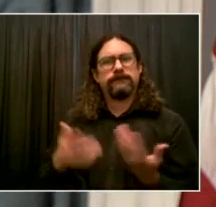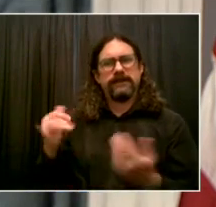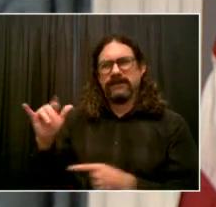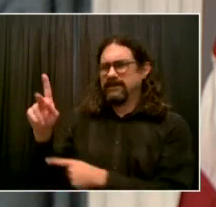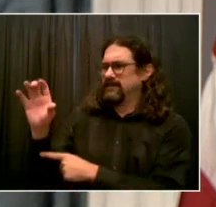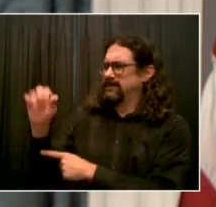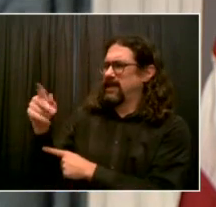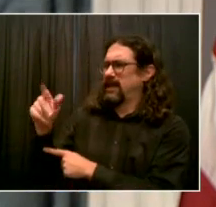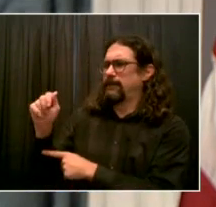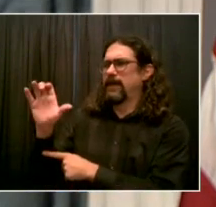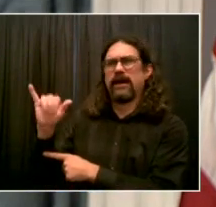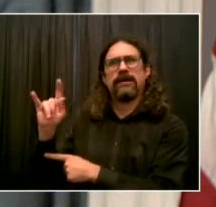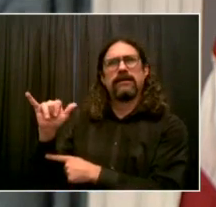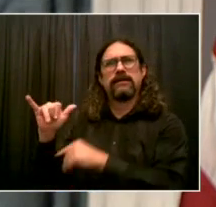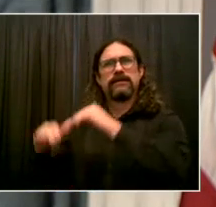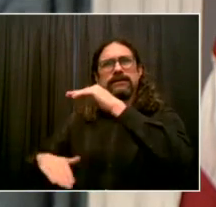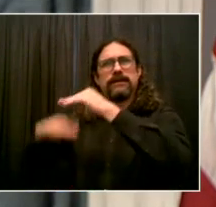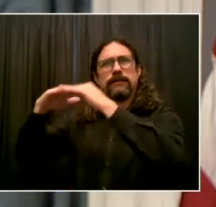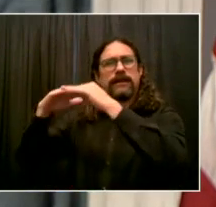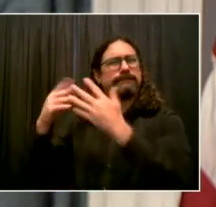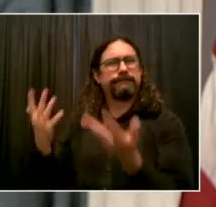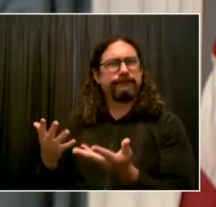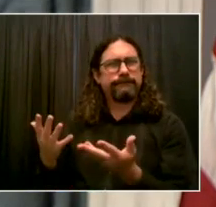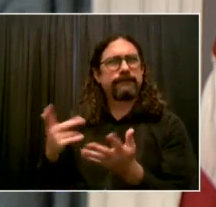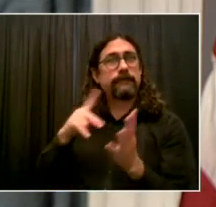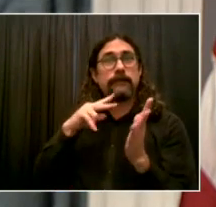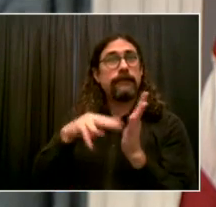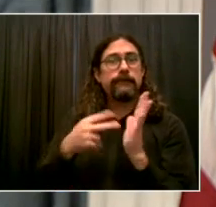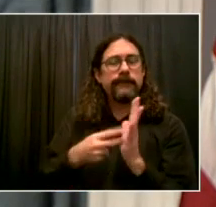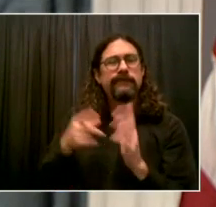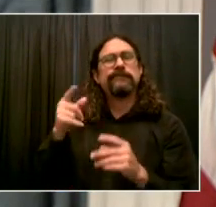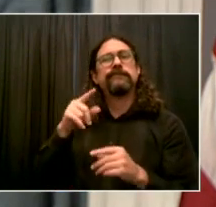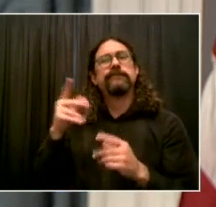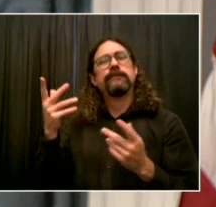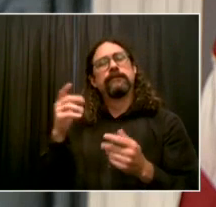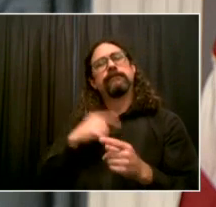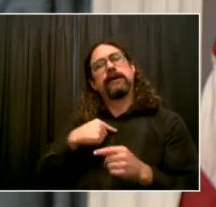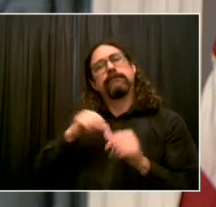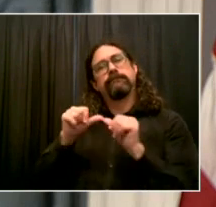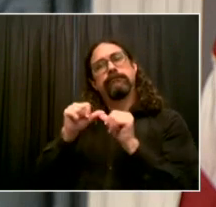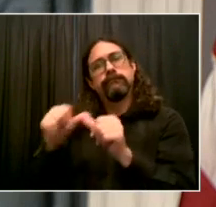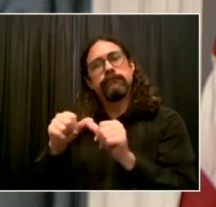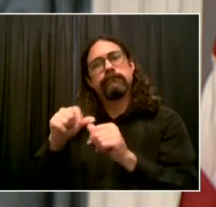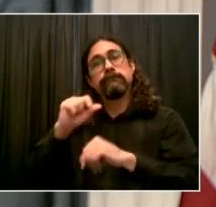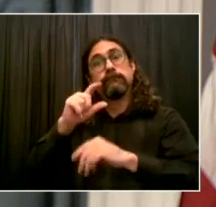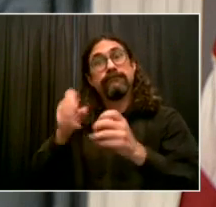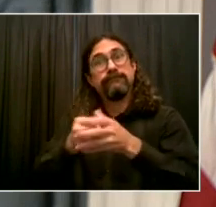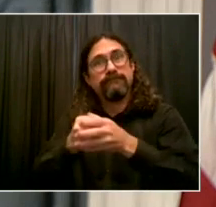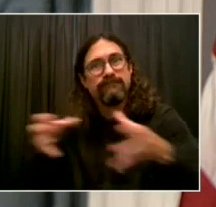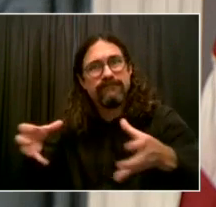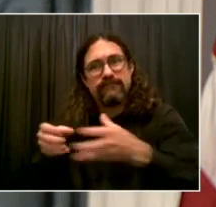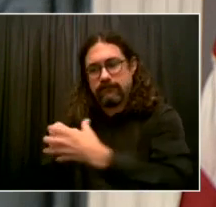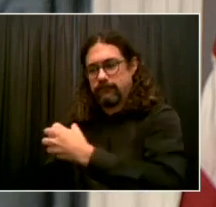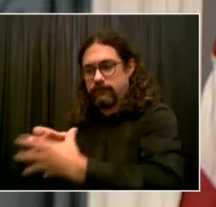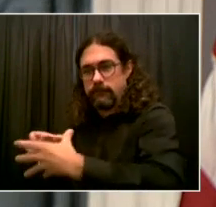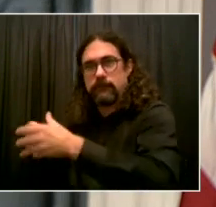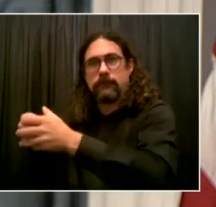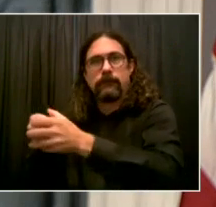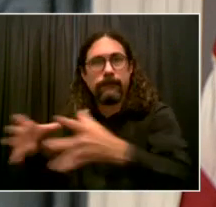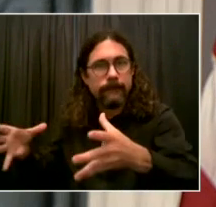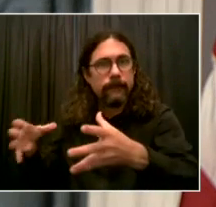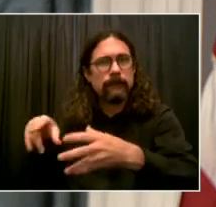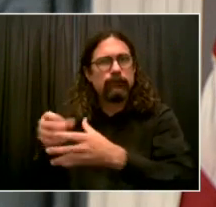by working with CUNY, the Department of Small Business Services, and multiple community organizations to train community members,